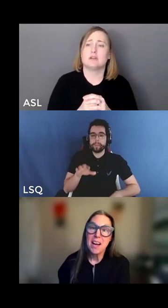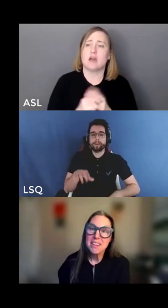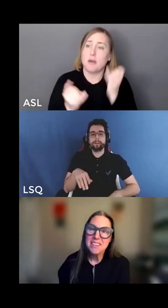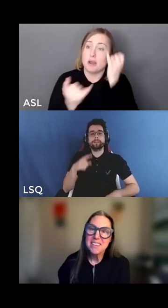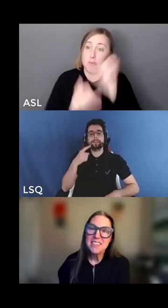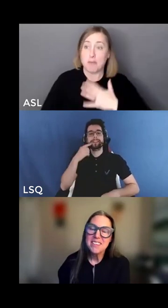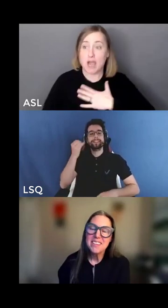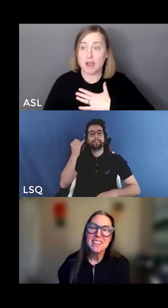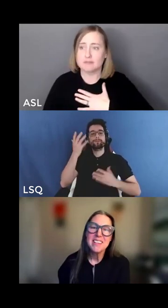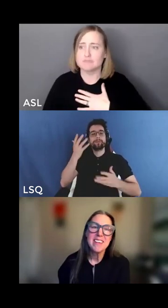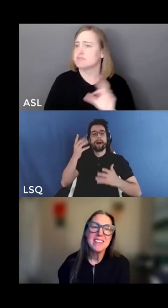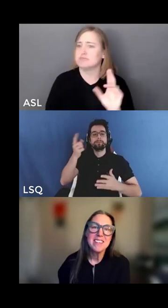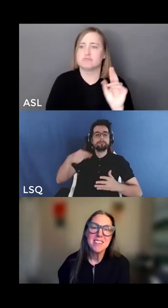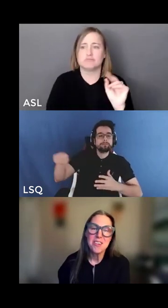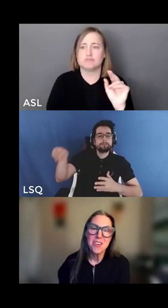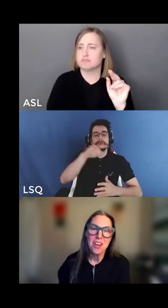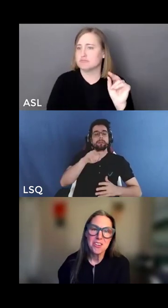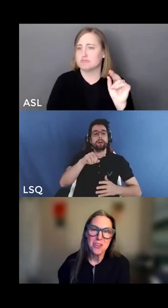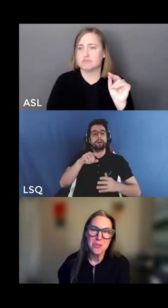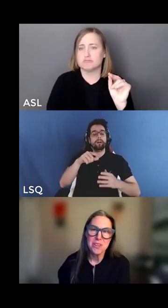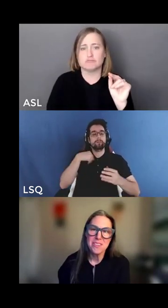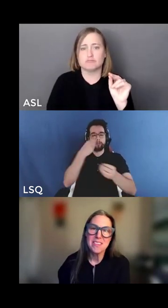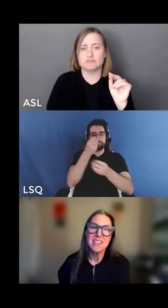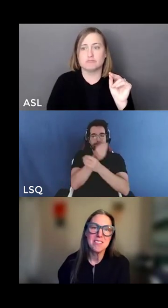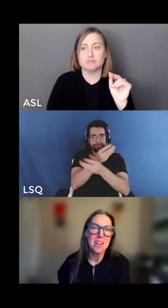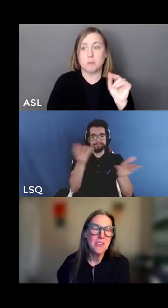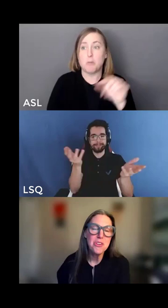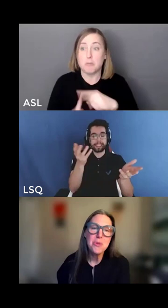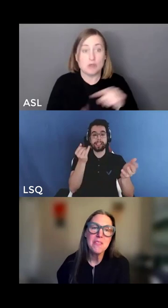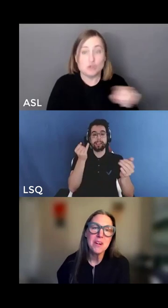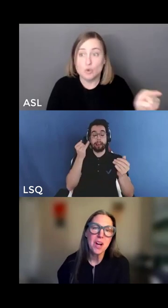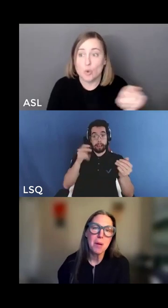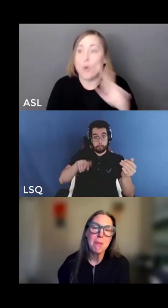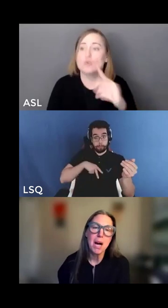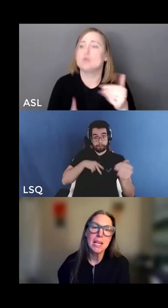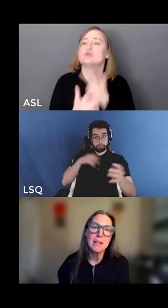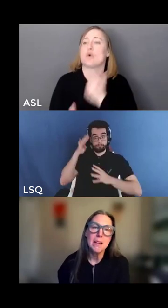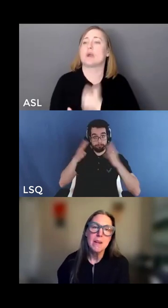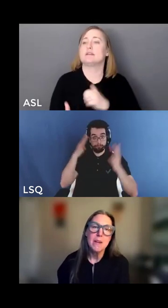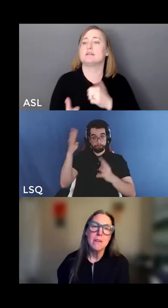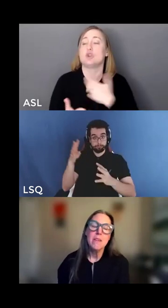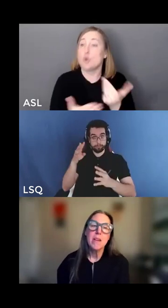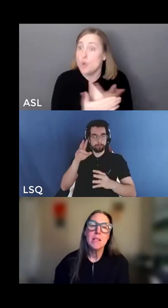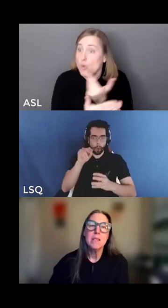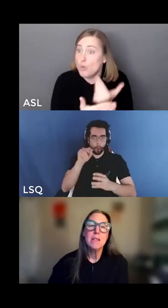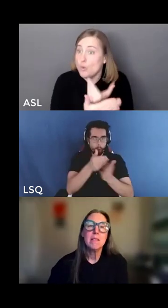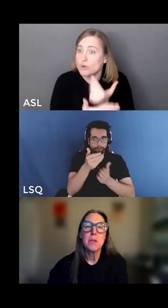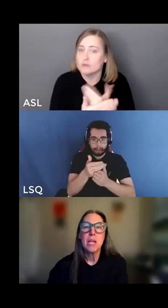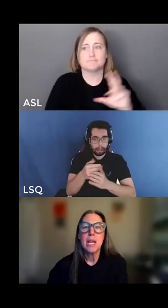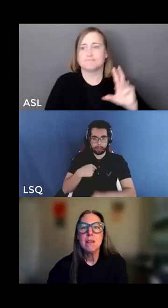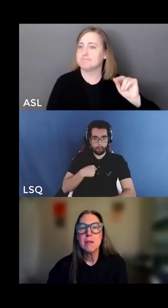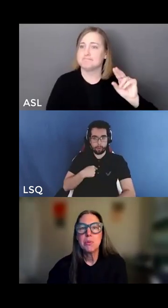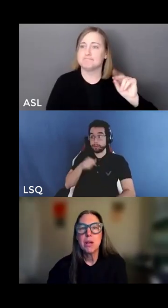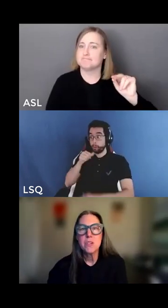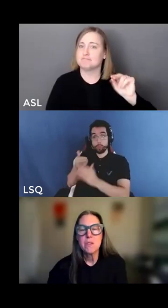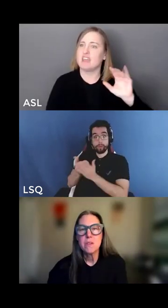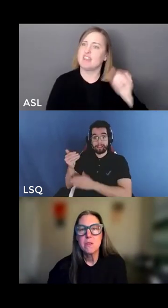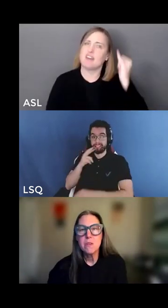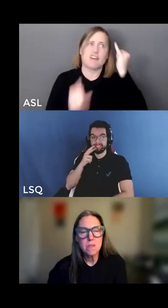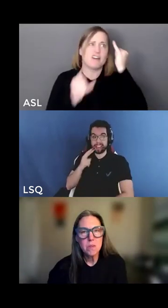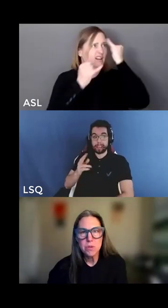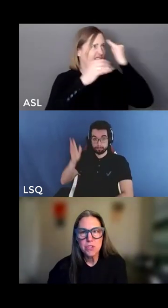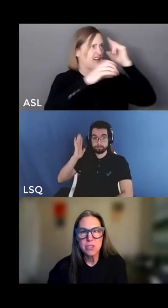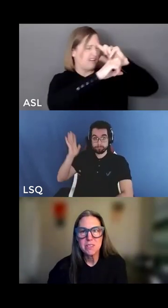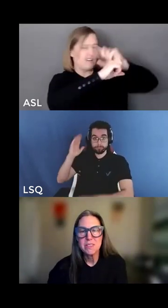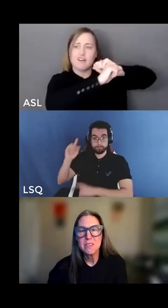are not mine and these ideas are not new these ideas are not new and they're not mine these ideas about anti-oppression